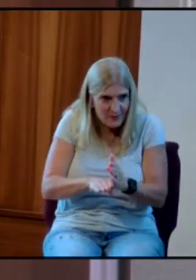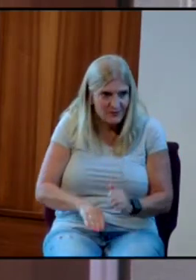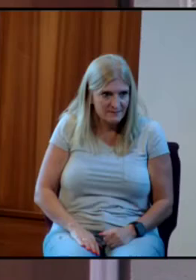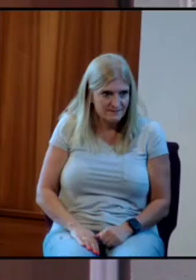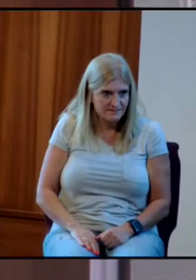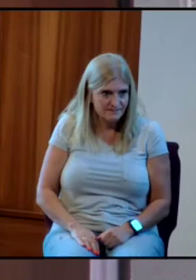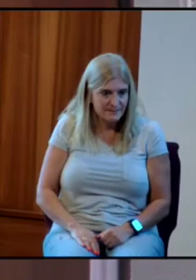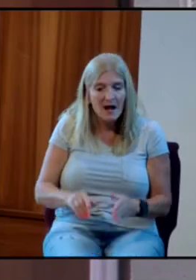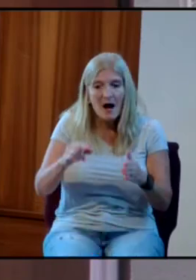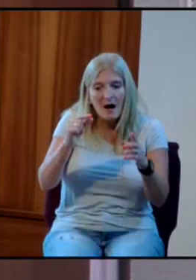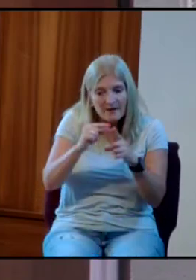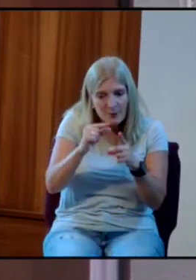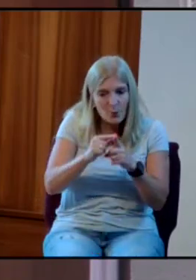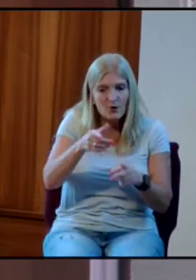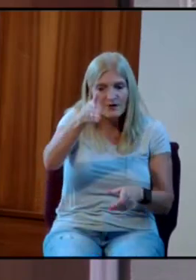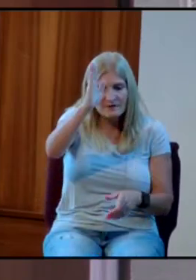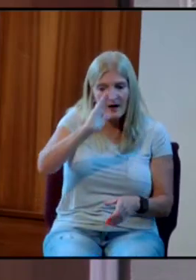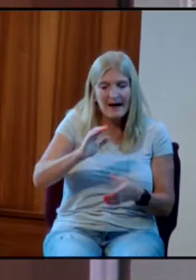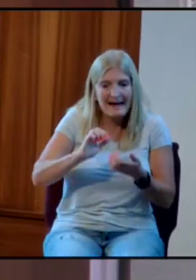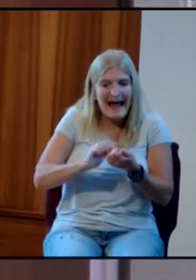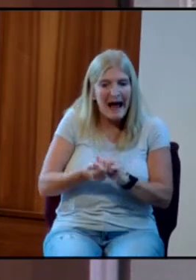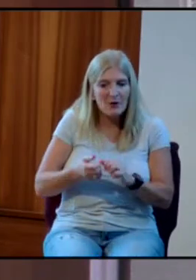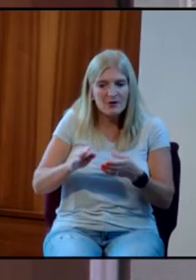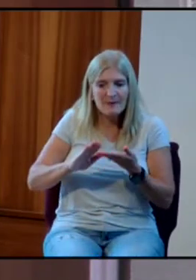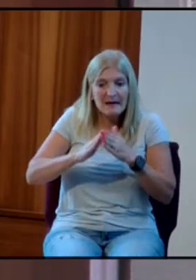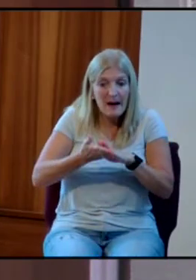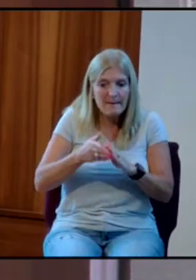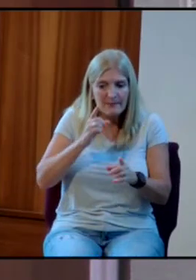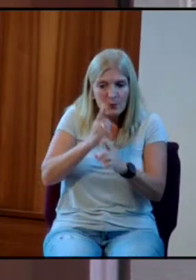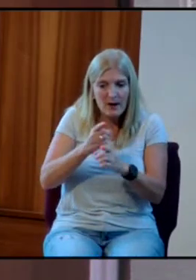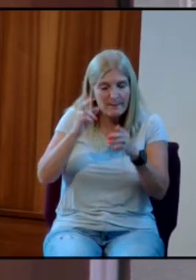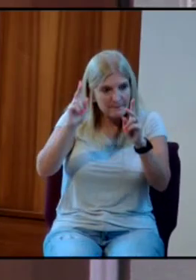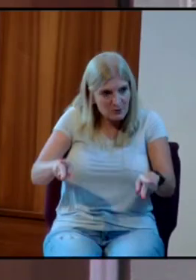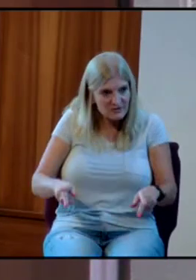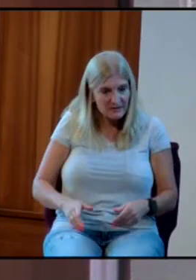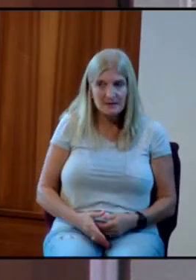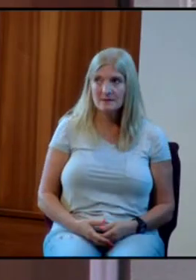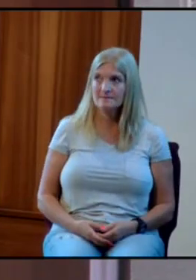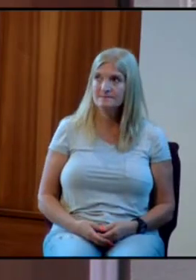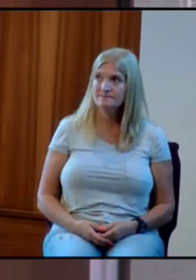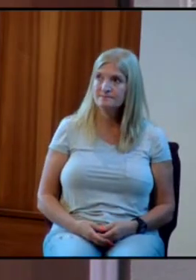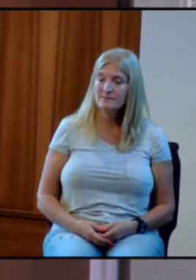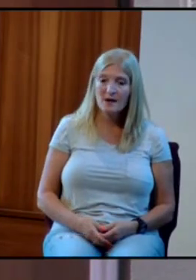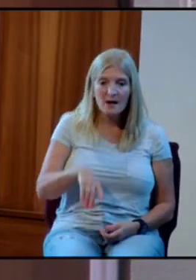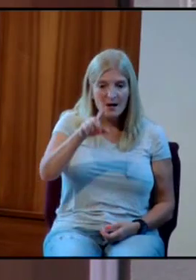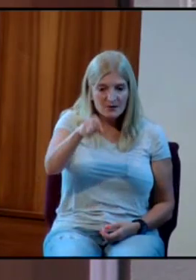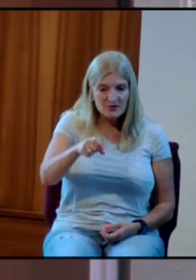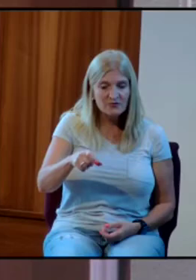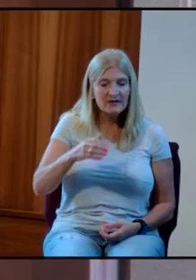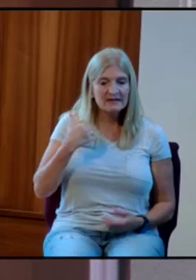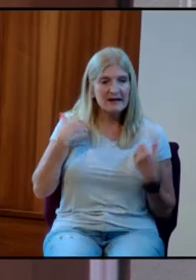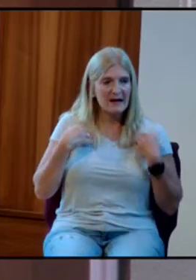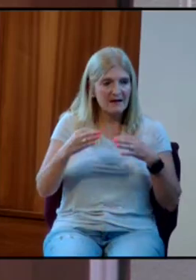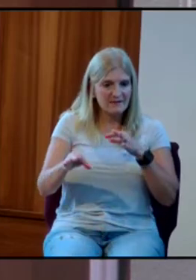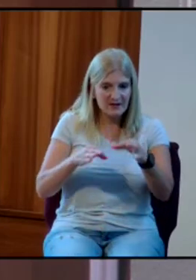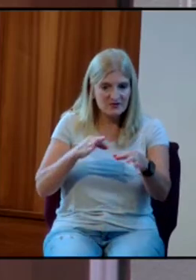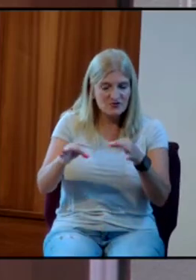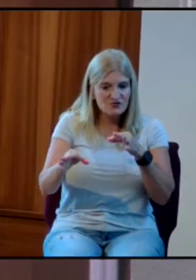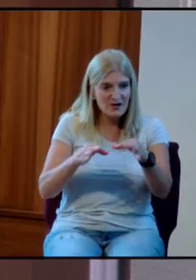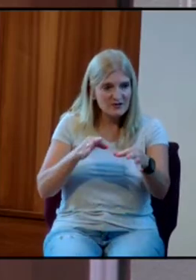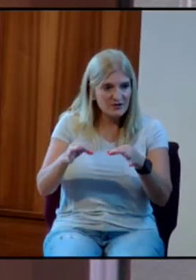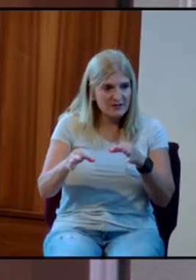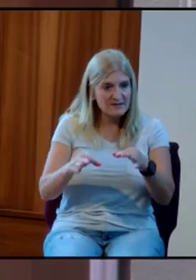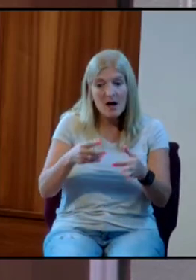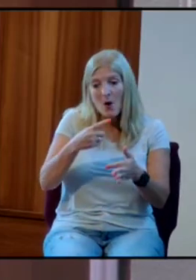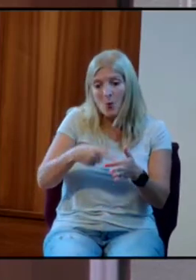How are you going to become the right person you want to be? You're going to have to have instruction on what a good person